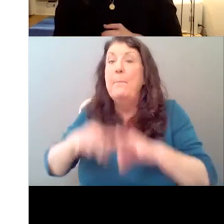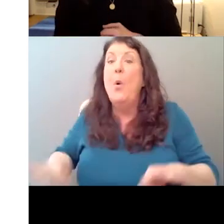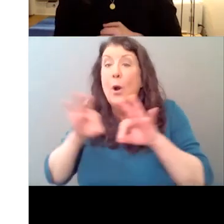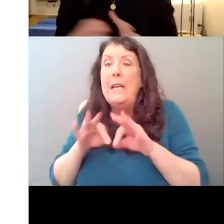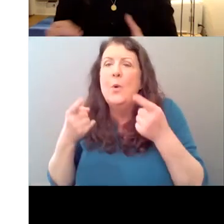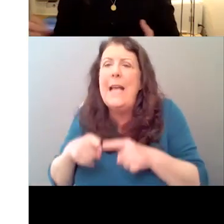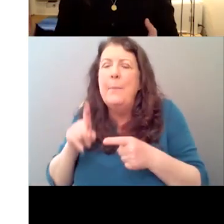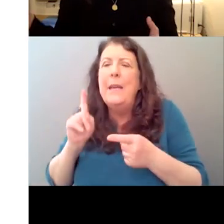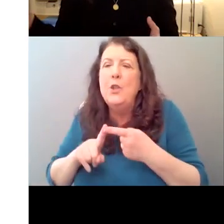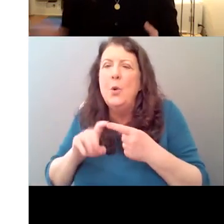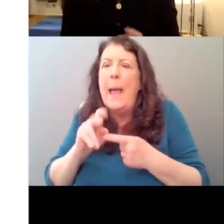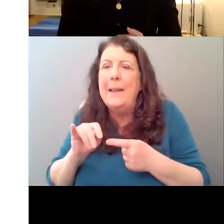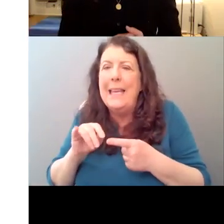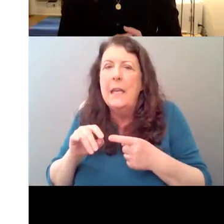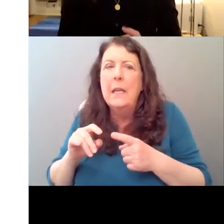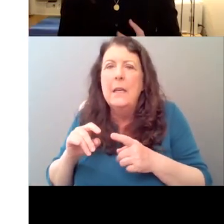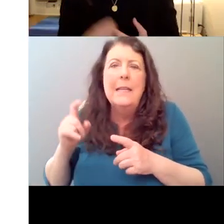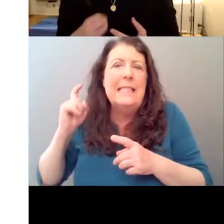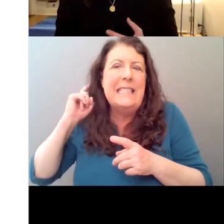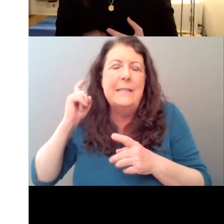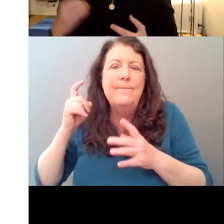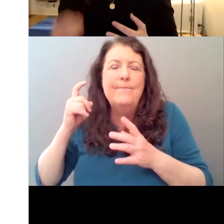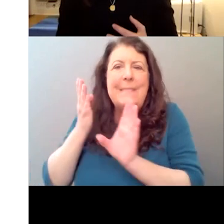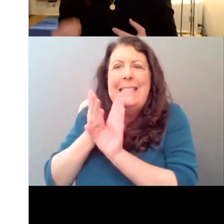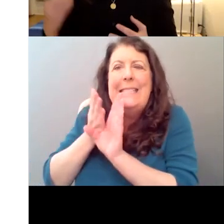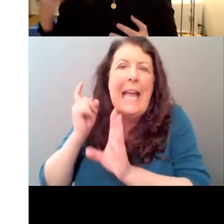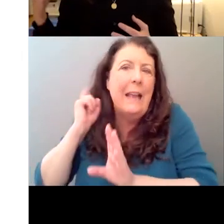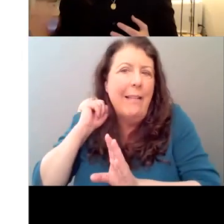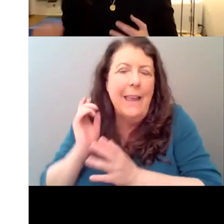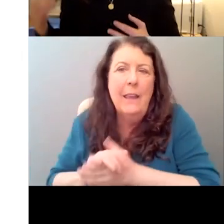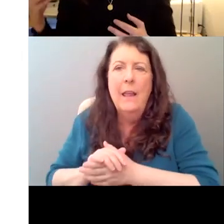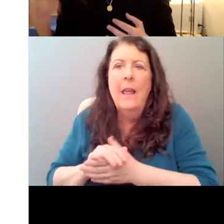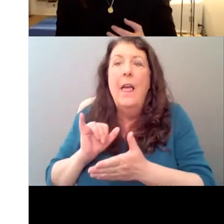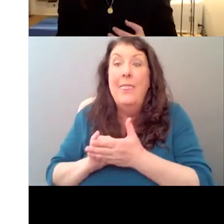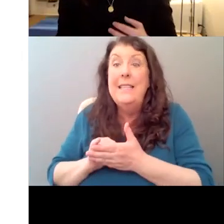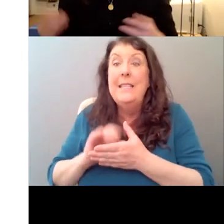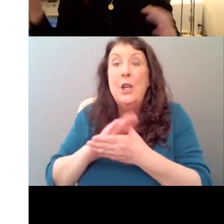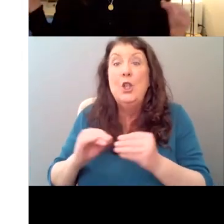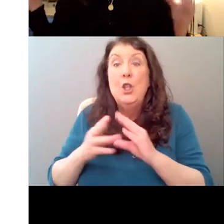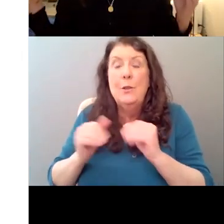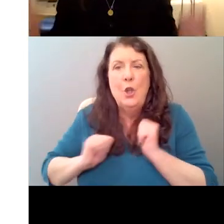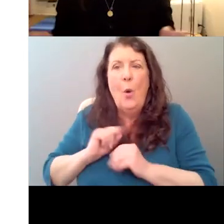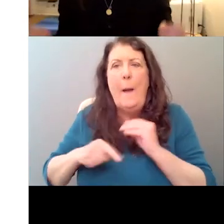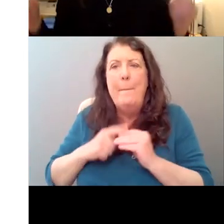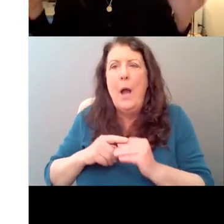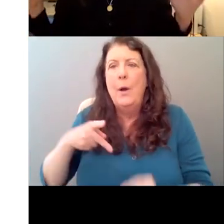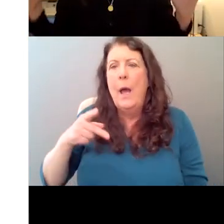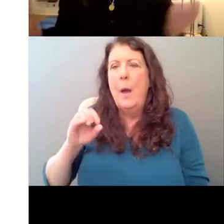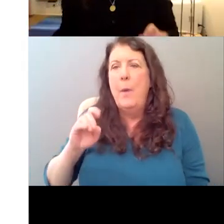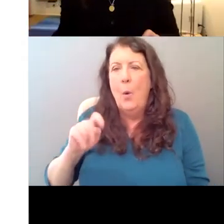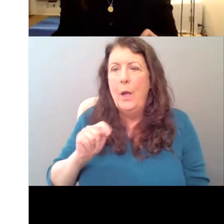Um, which again, kind of comes back to the fact that this is a show about a poet whose external life was pretty